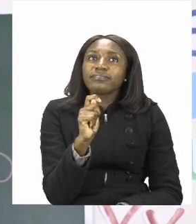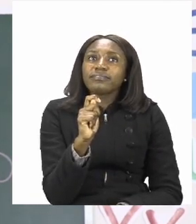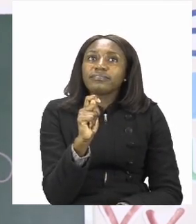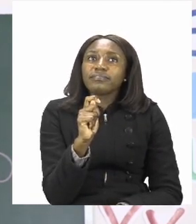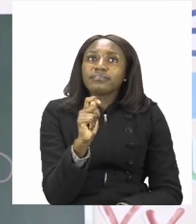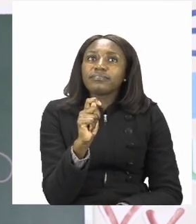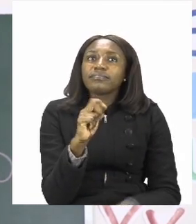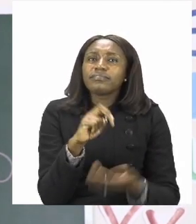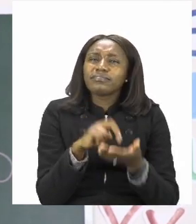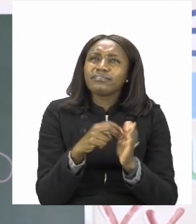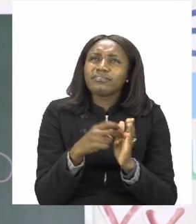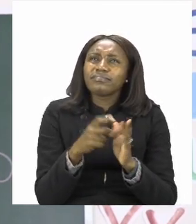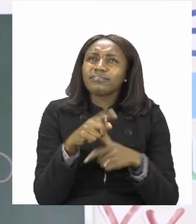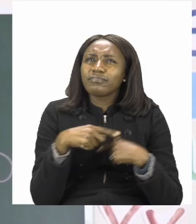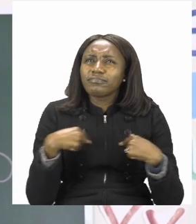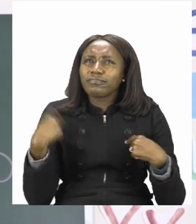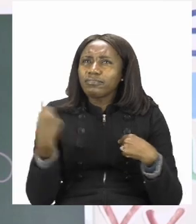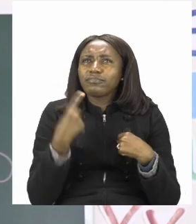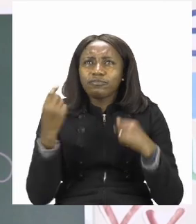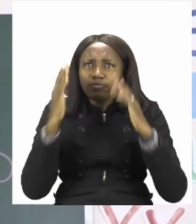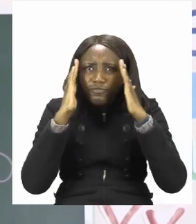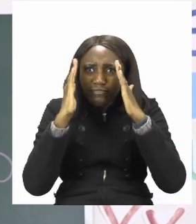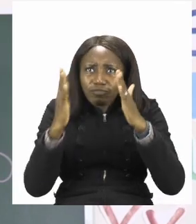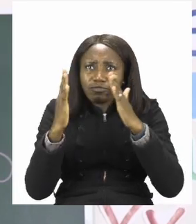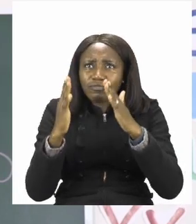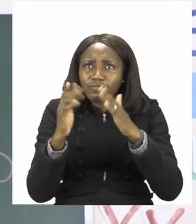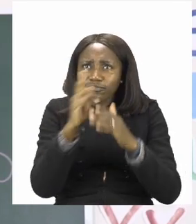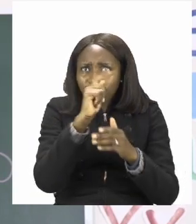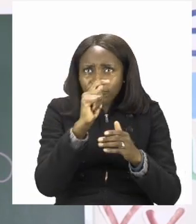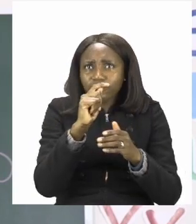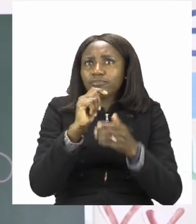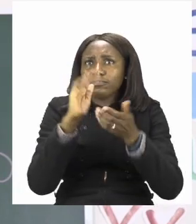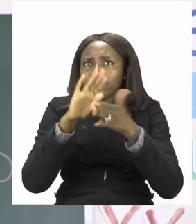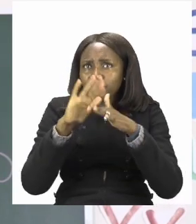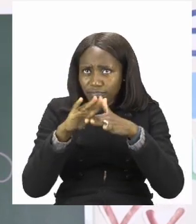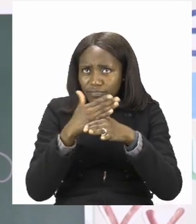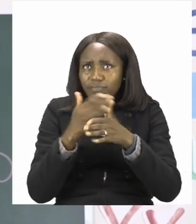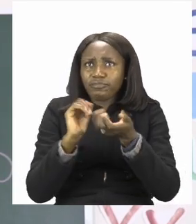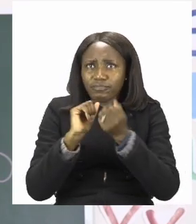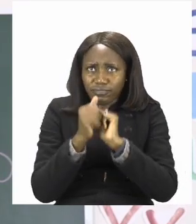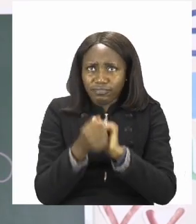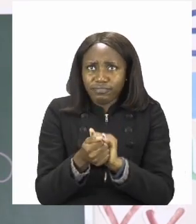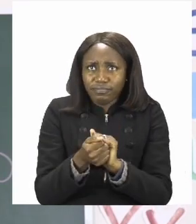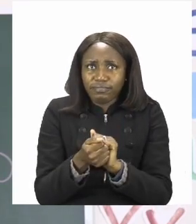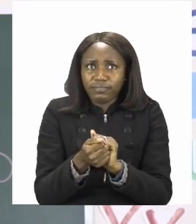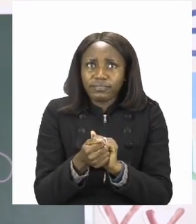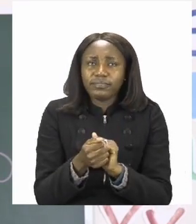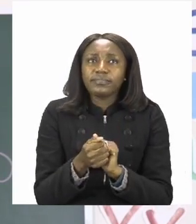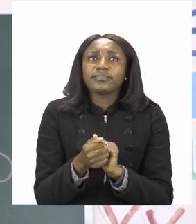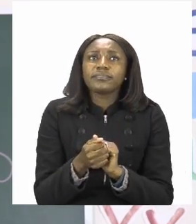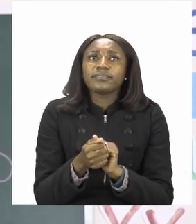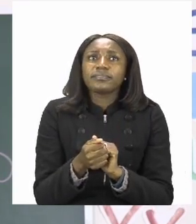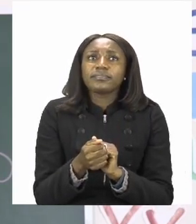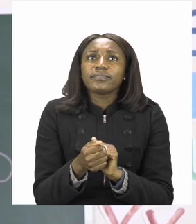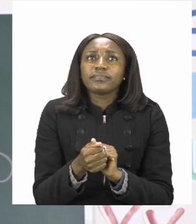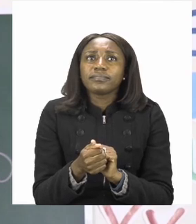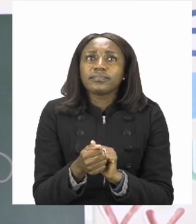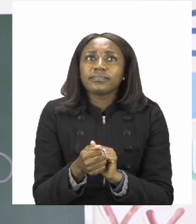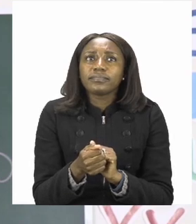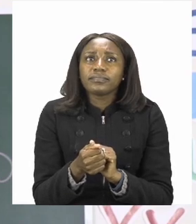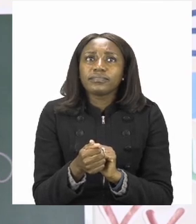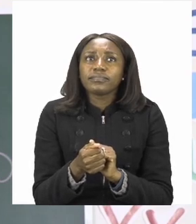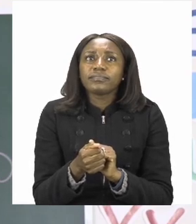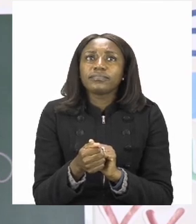only these ones are going to change. So in other words, instead of saying 38